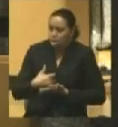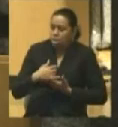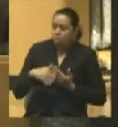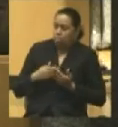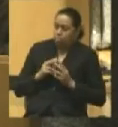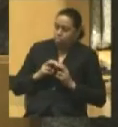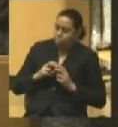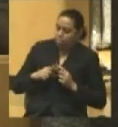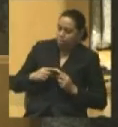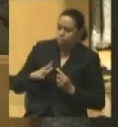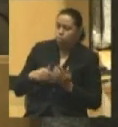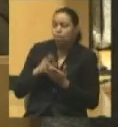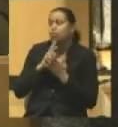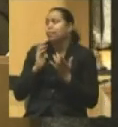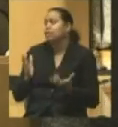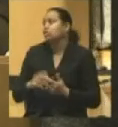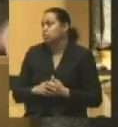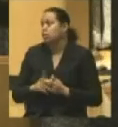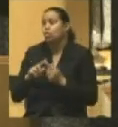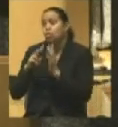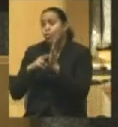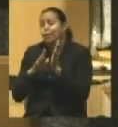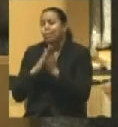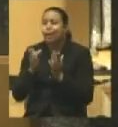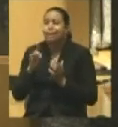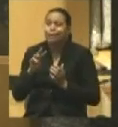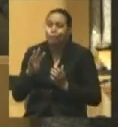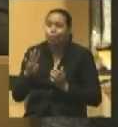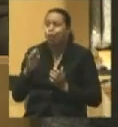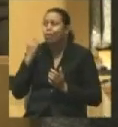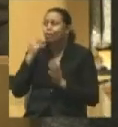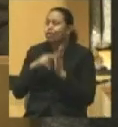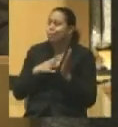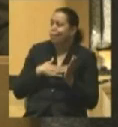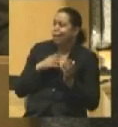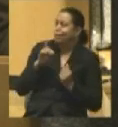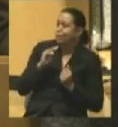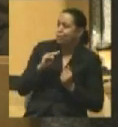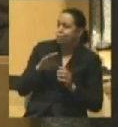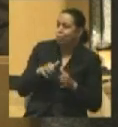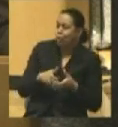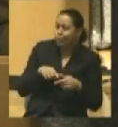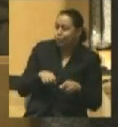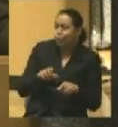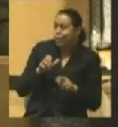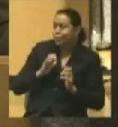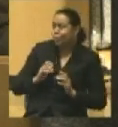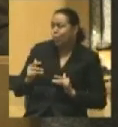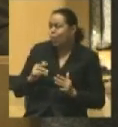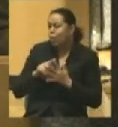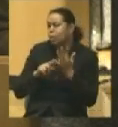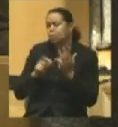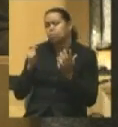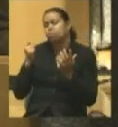to realize when you read a book about the election of 1864, or if you read mine about the Democratic Party in, uh, in the Civil War, uh, that, uh, boy, a